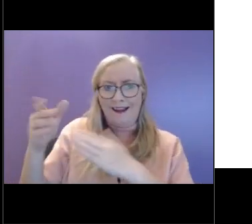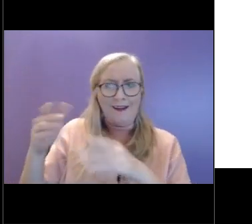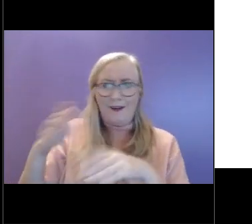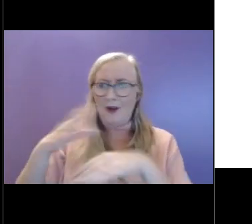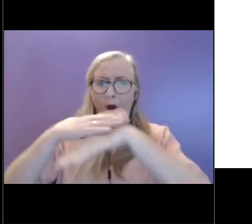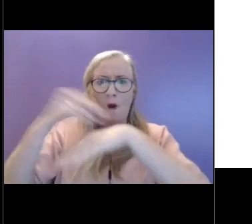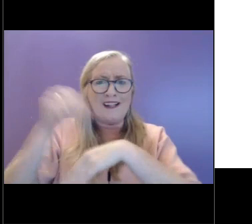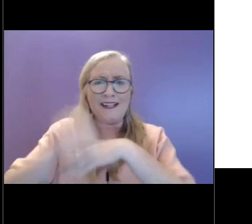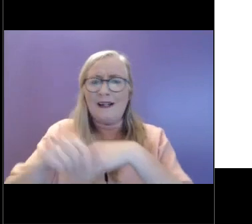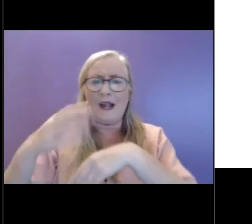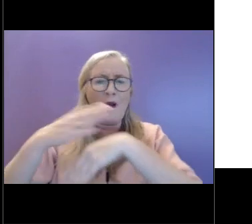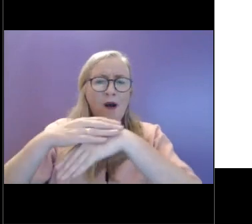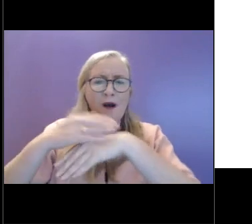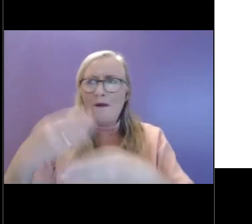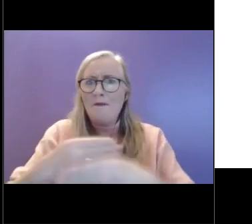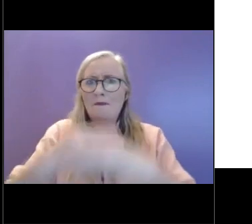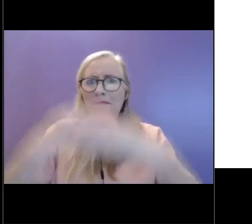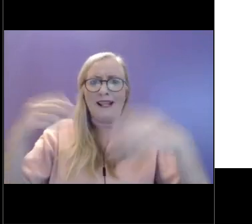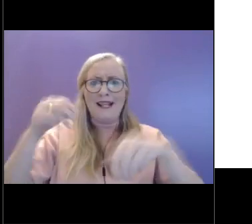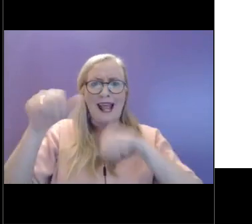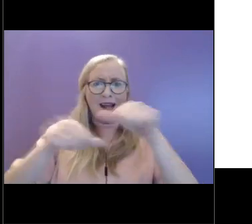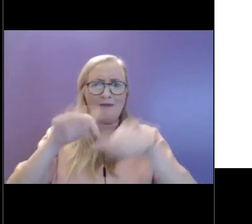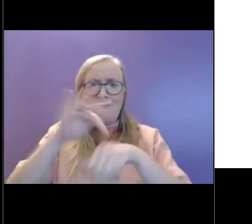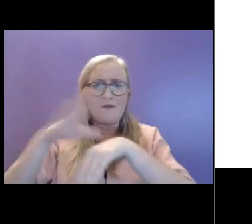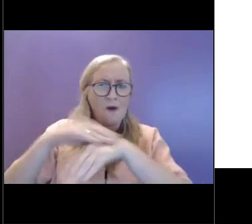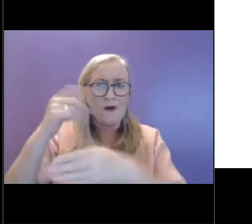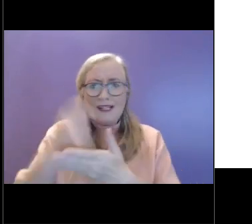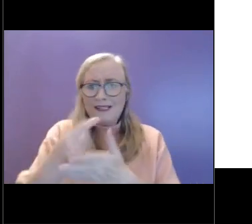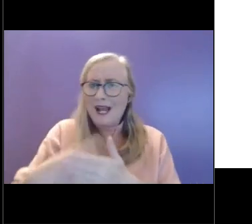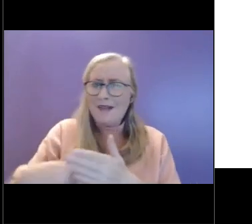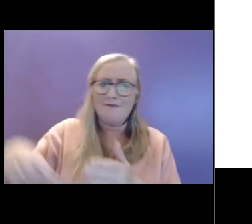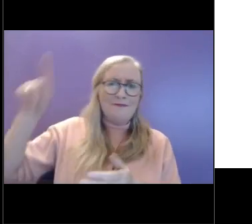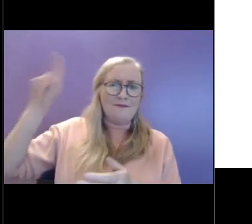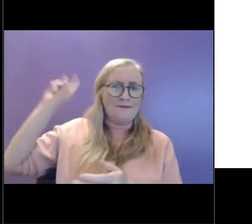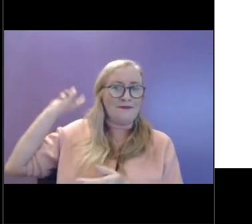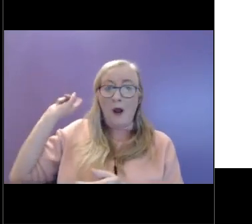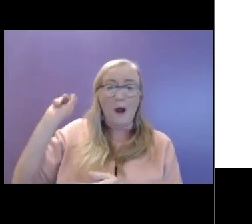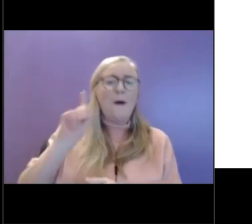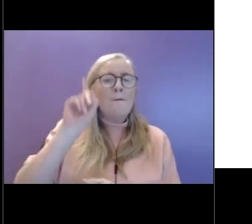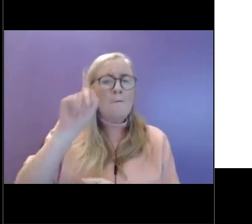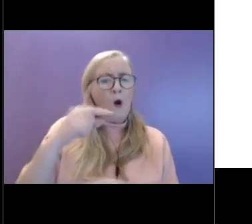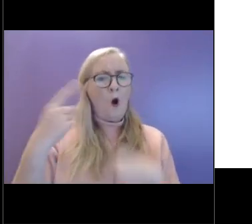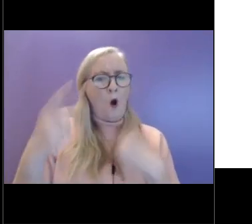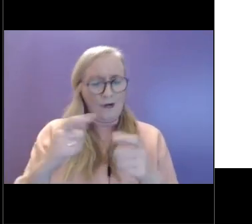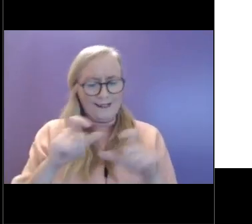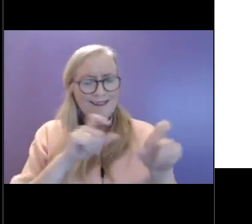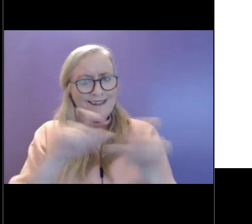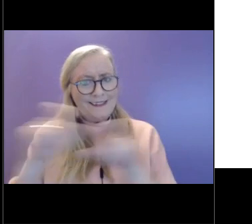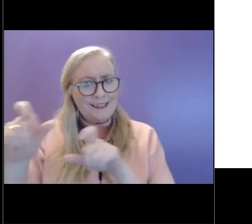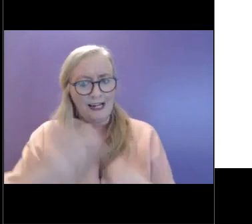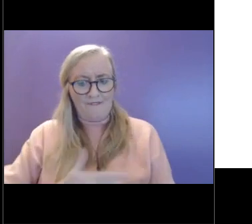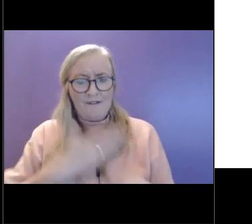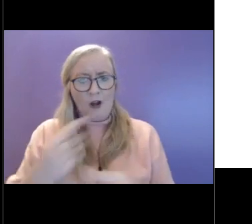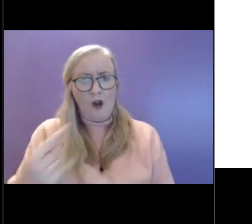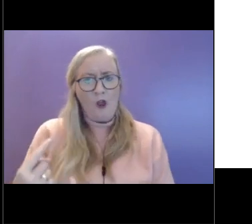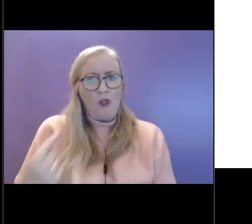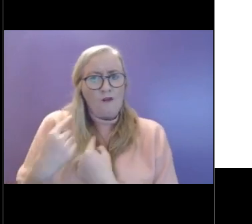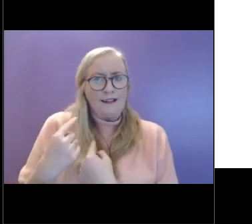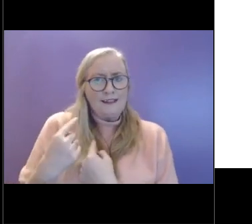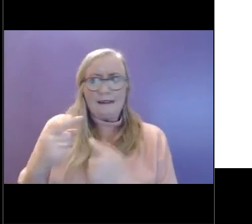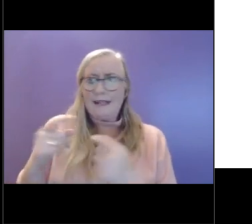big animals on a day to day basis. But we're still picking up threat all the time. It might be social threat, like